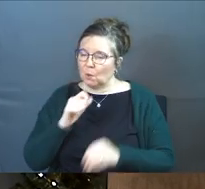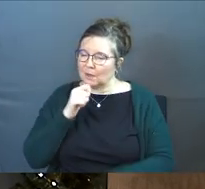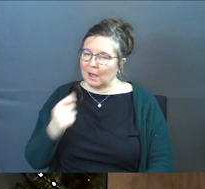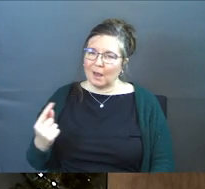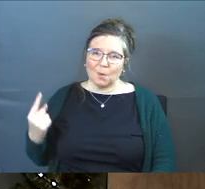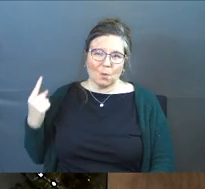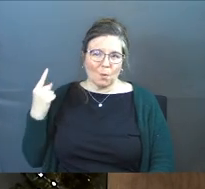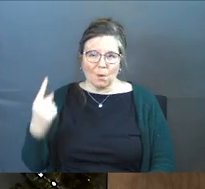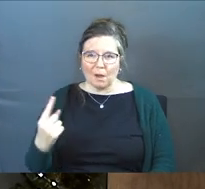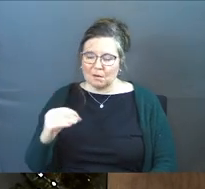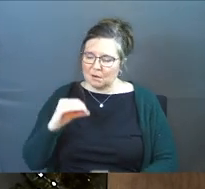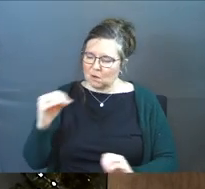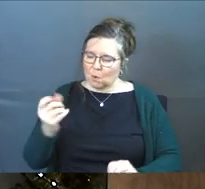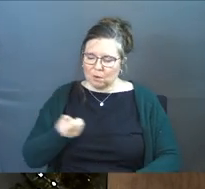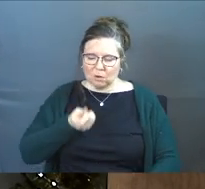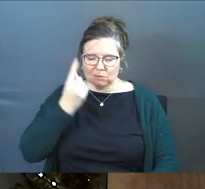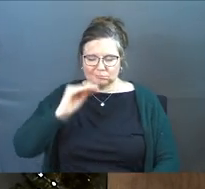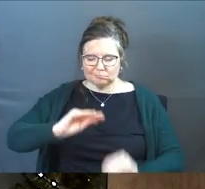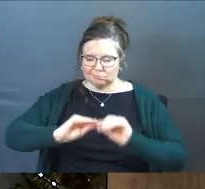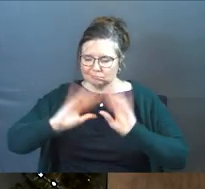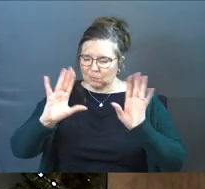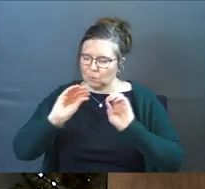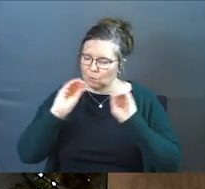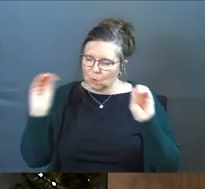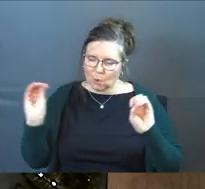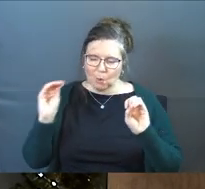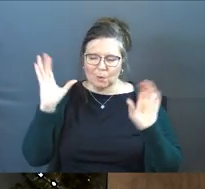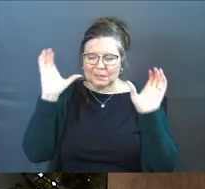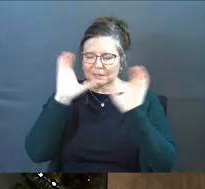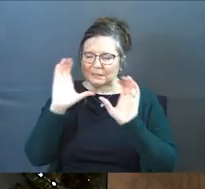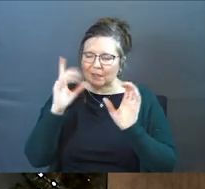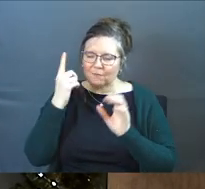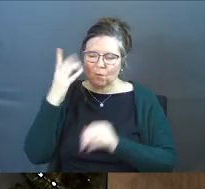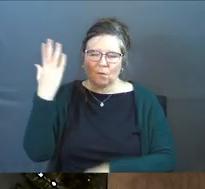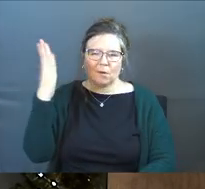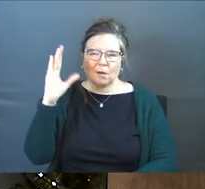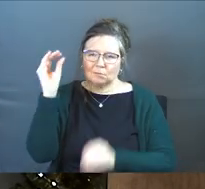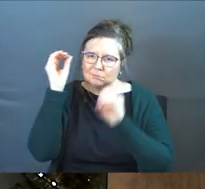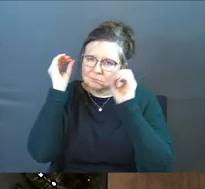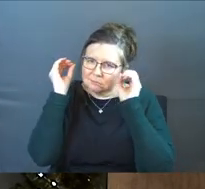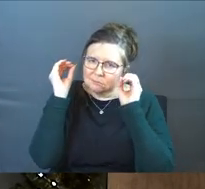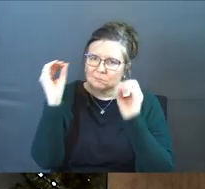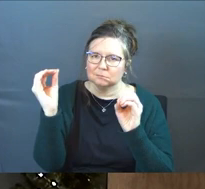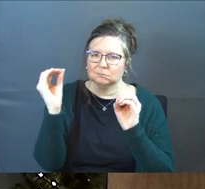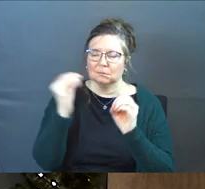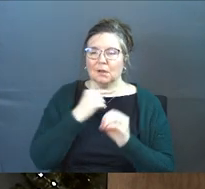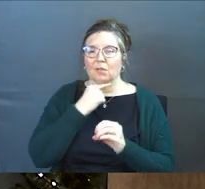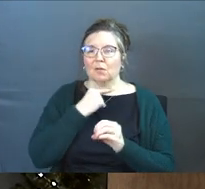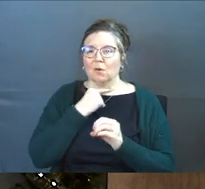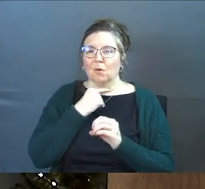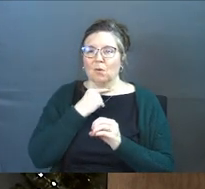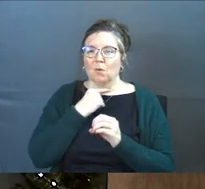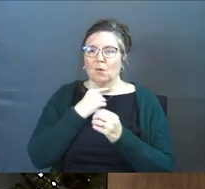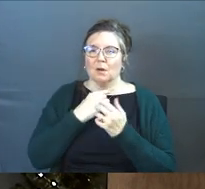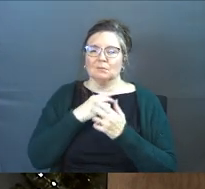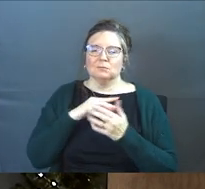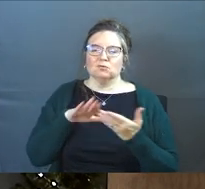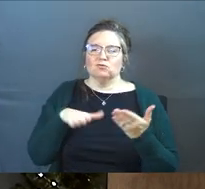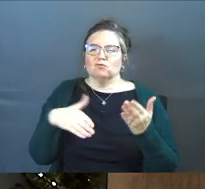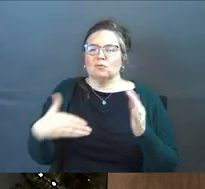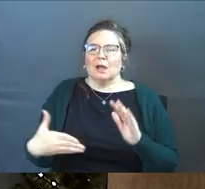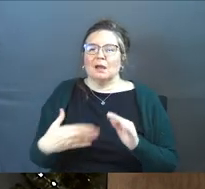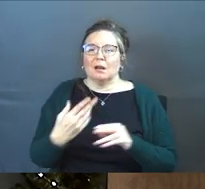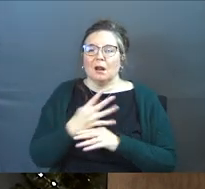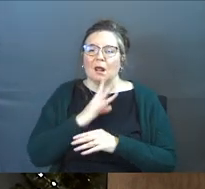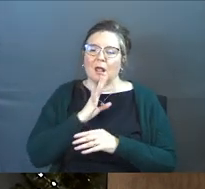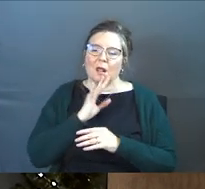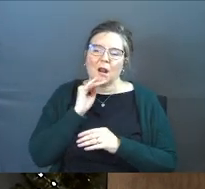not one. No one understands. No one seeks for God. Their throat is an open grave. They use